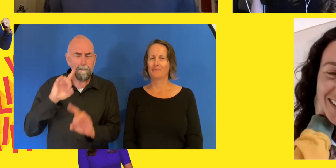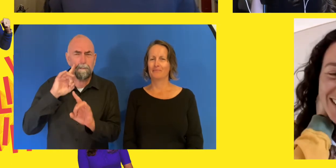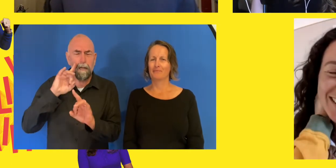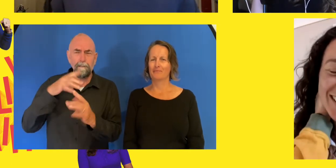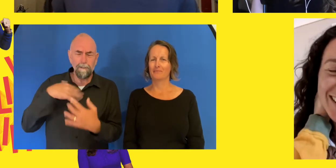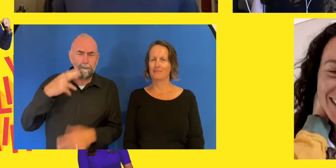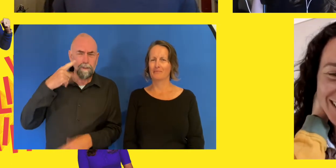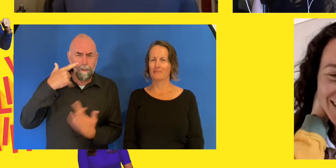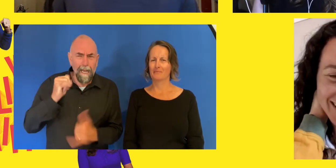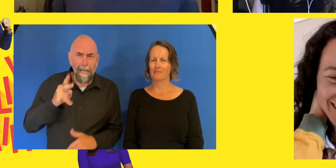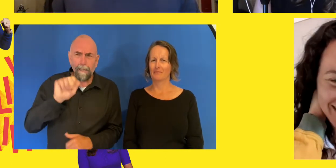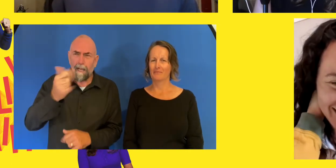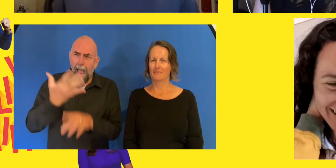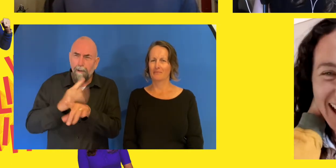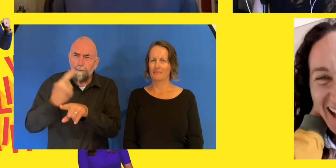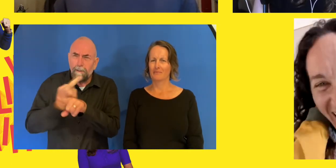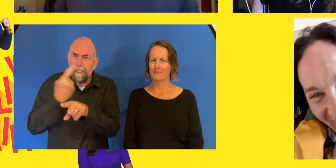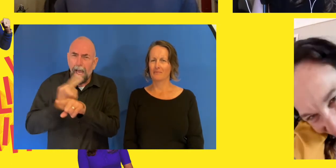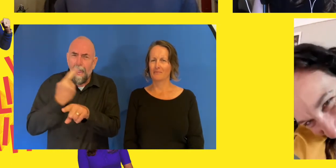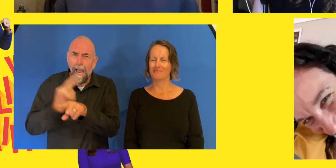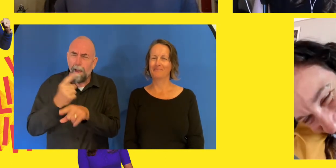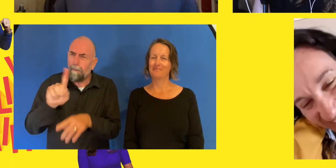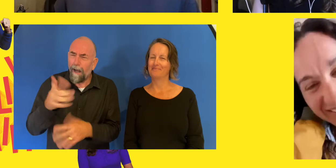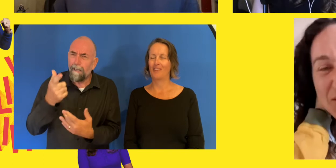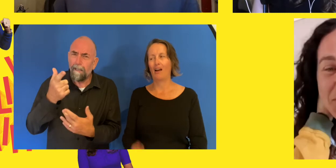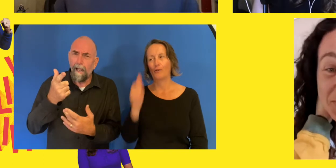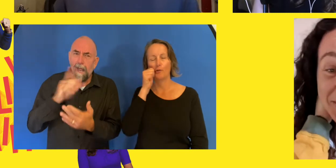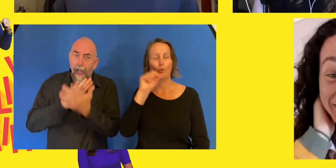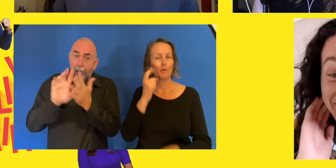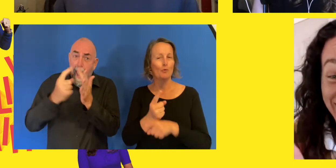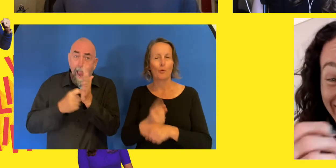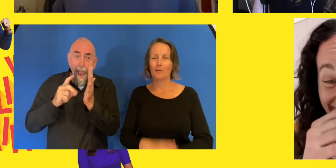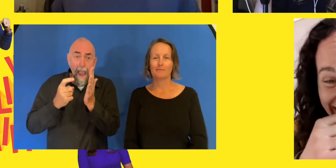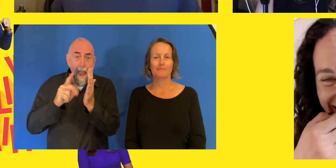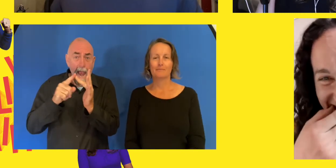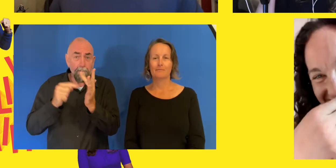Obviously, Kurt. Yeah. Oh, definitely wasn't Farkasova.